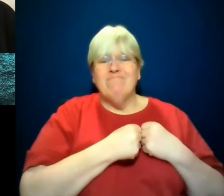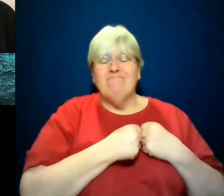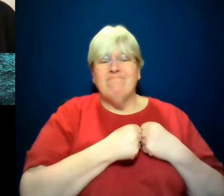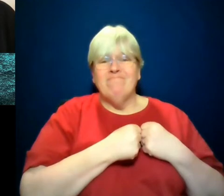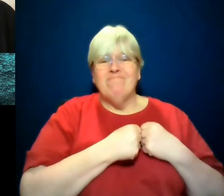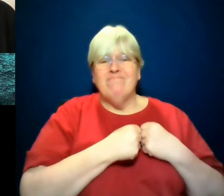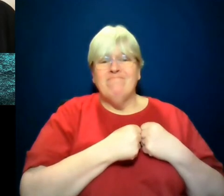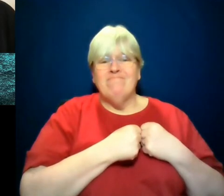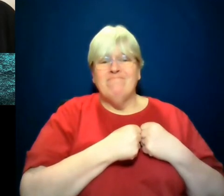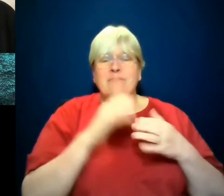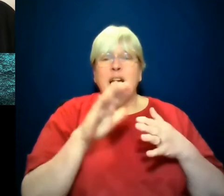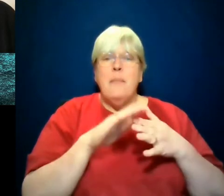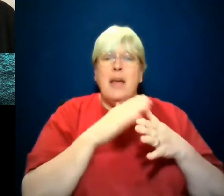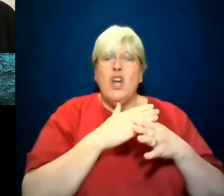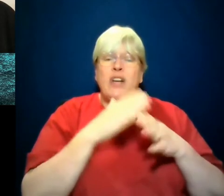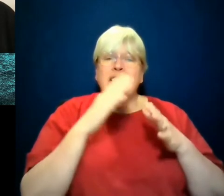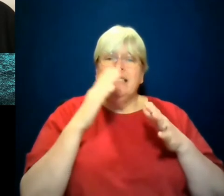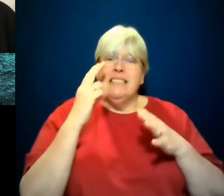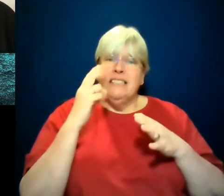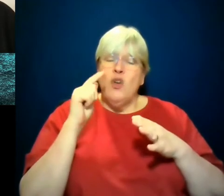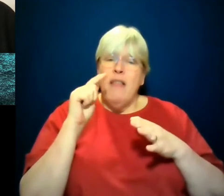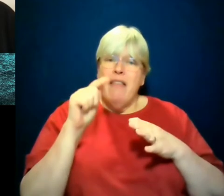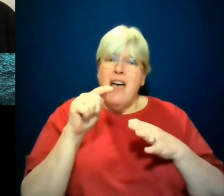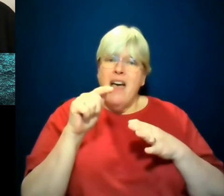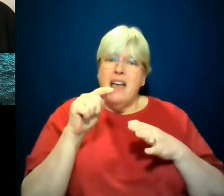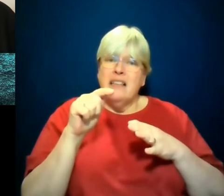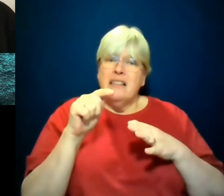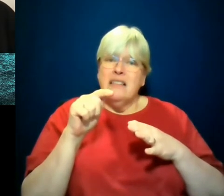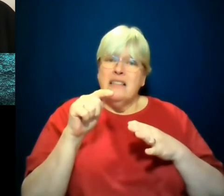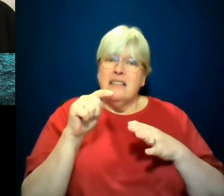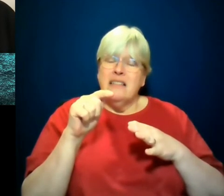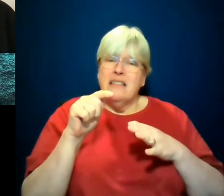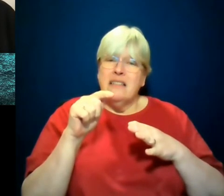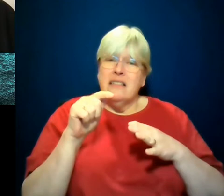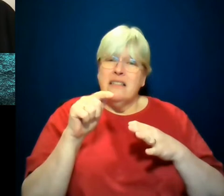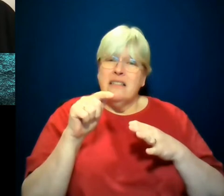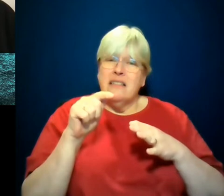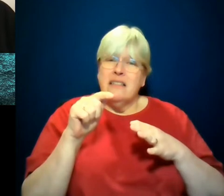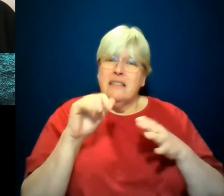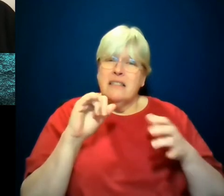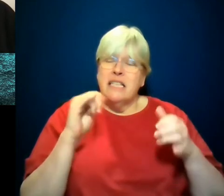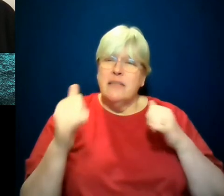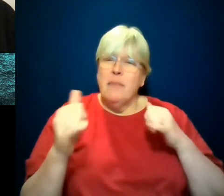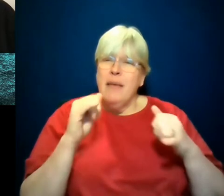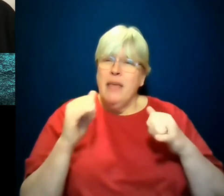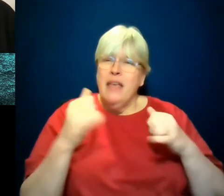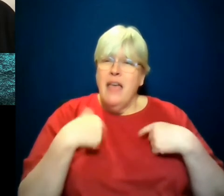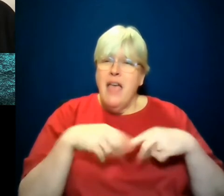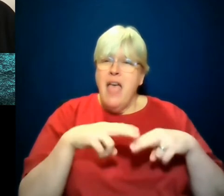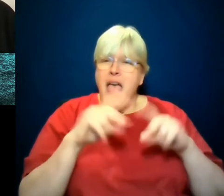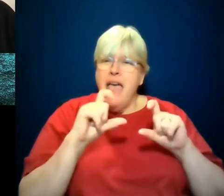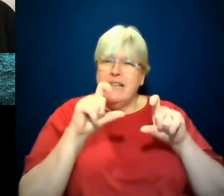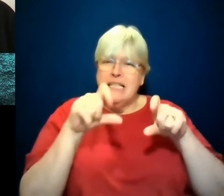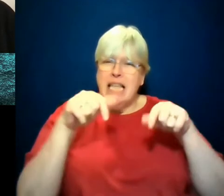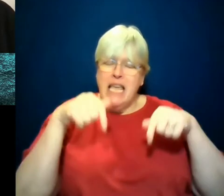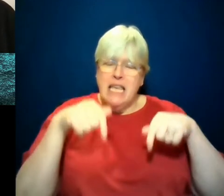thought that if I wear this badge, perhaps I can make this a place that's safe for everybody, that belongs to everybody